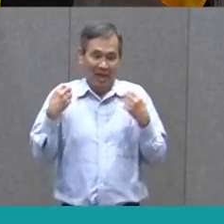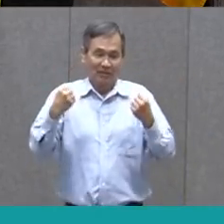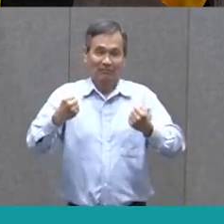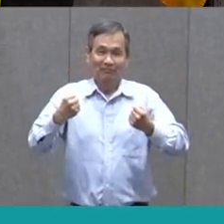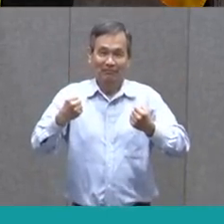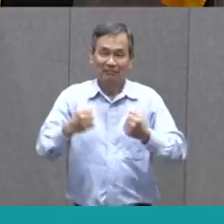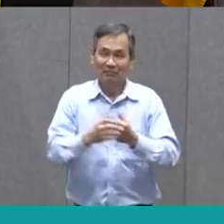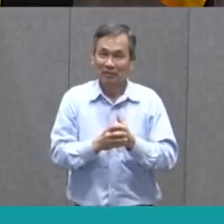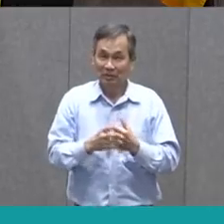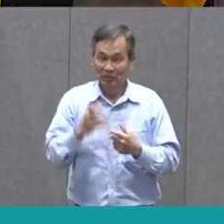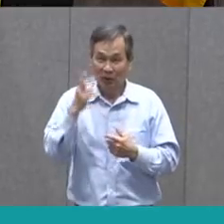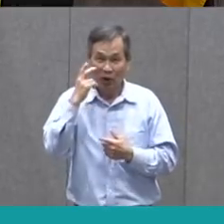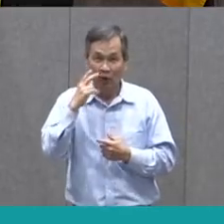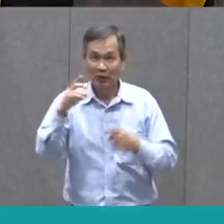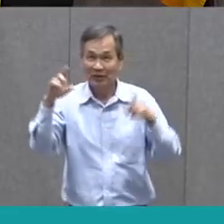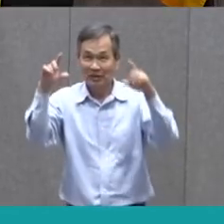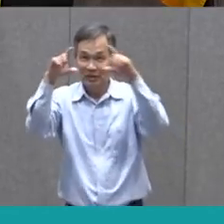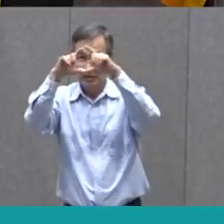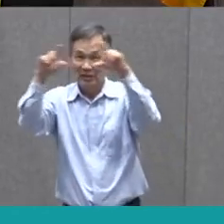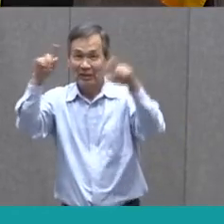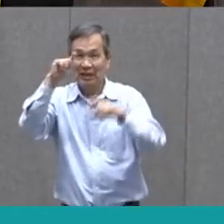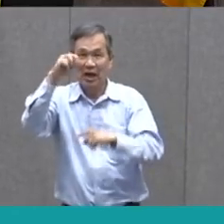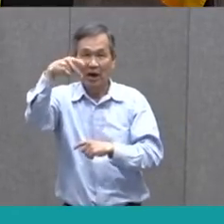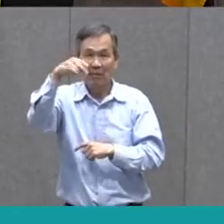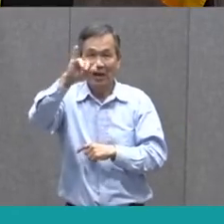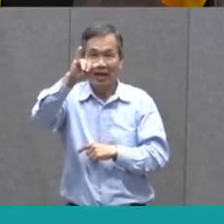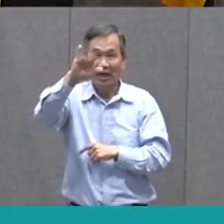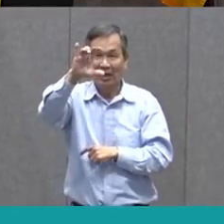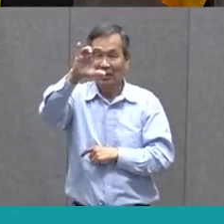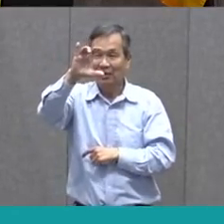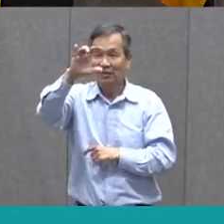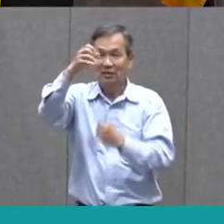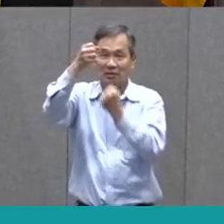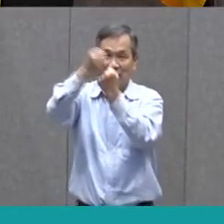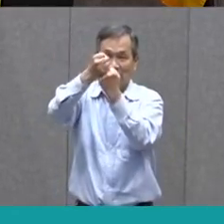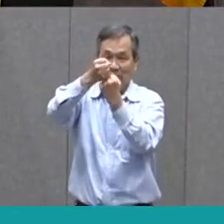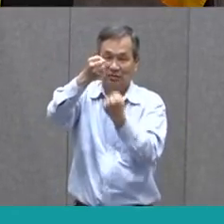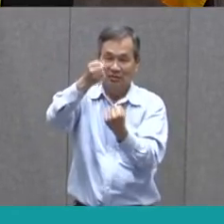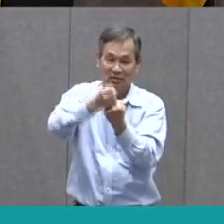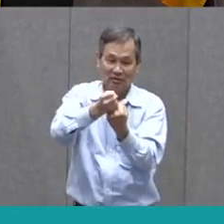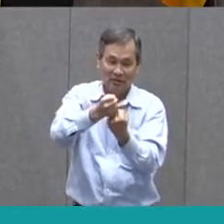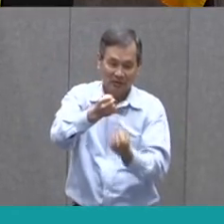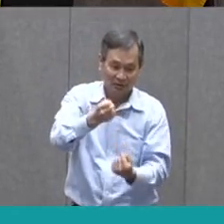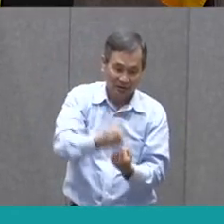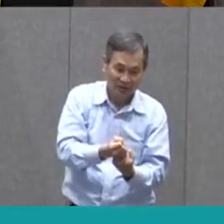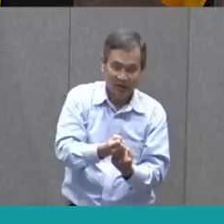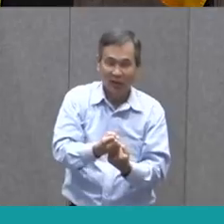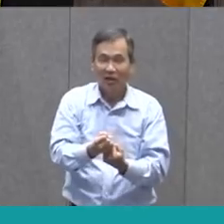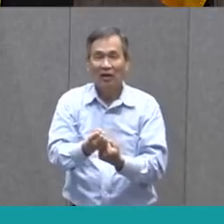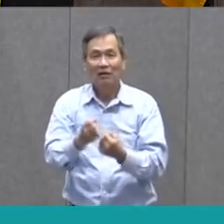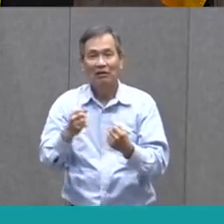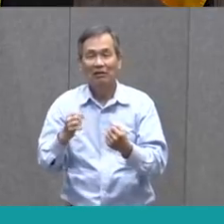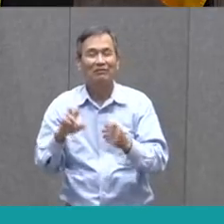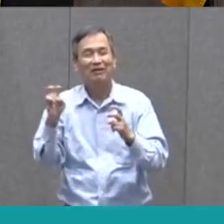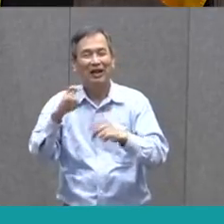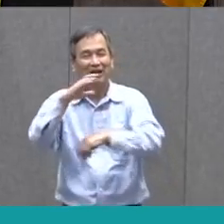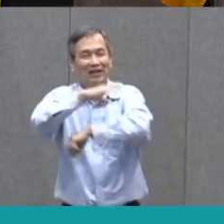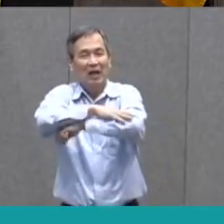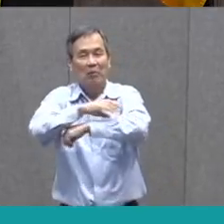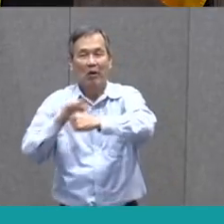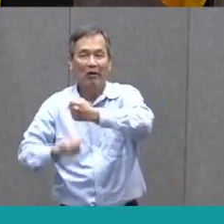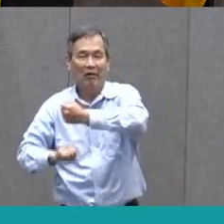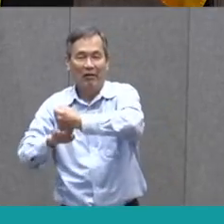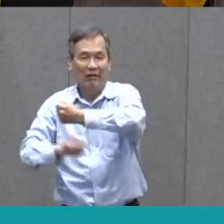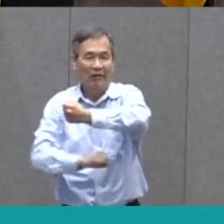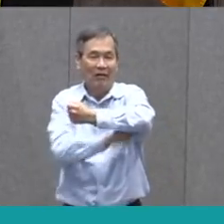So we've supported our topic with these sentences. We're holding it up, right? It's like a table. And